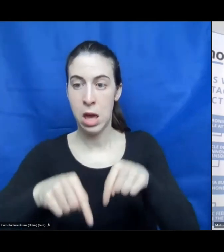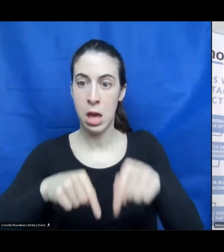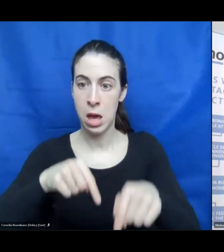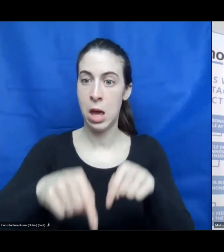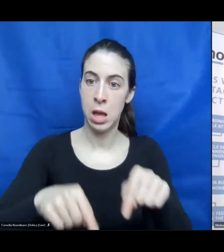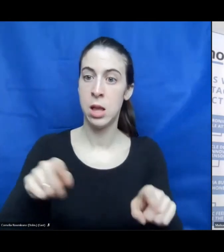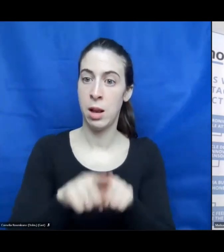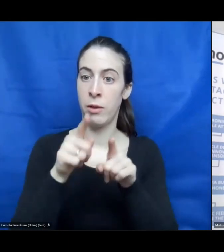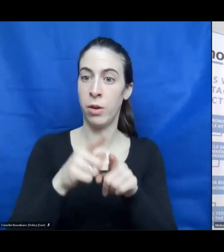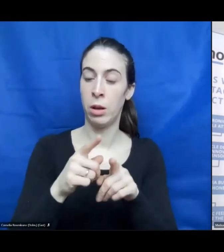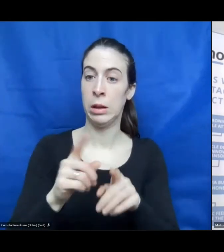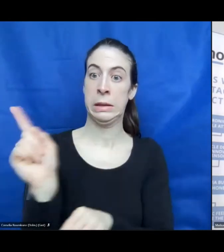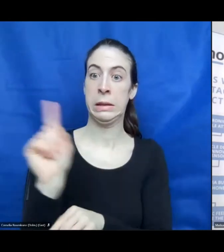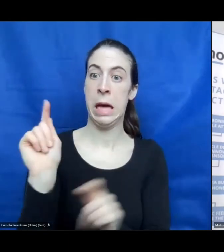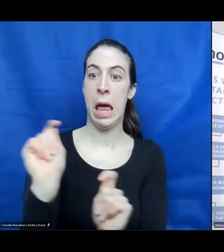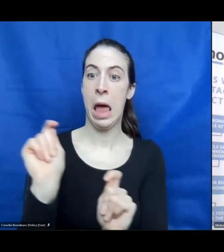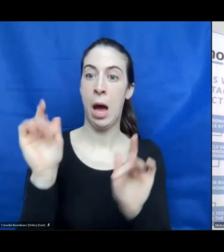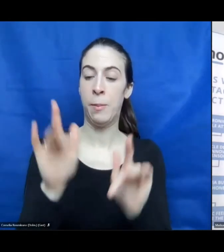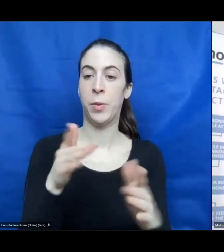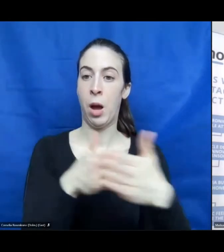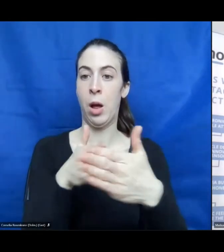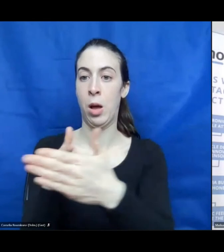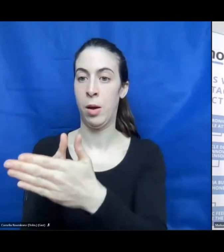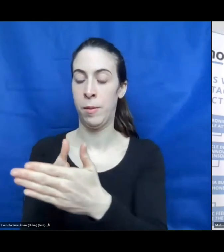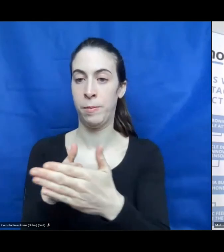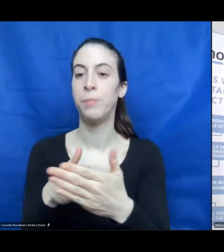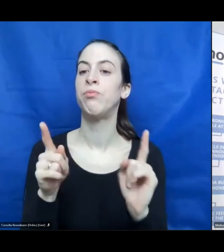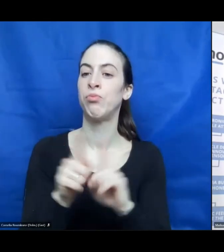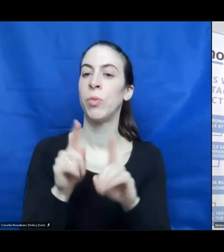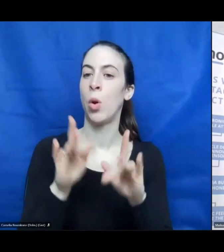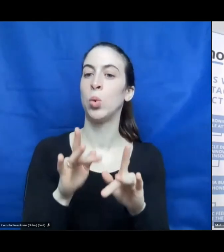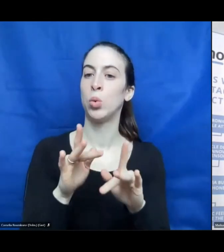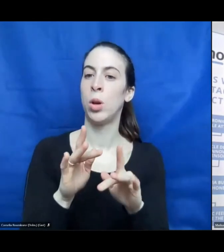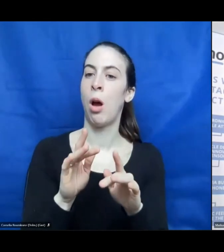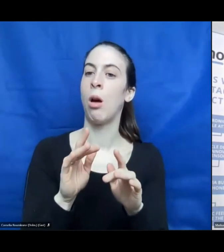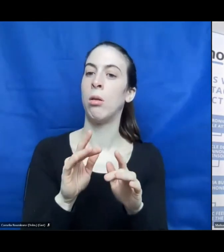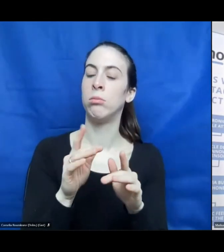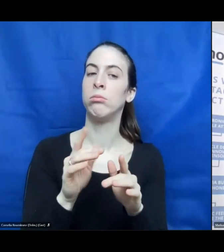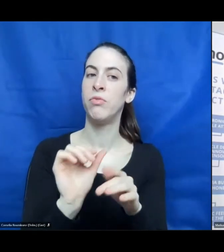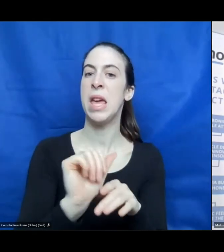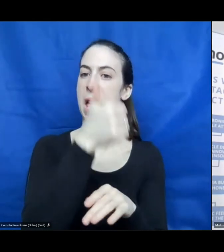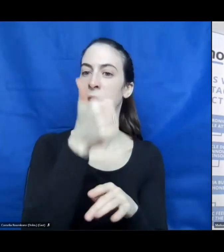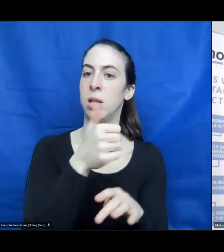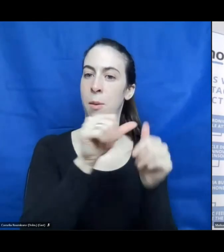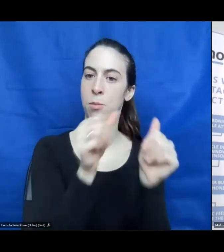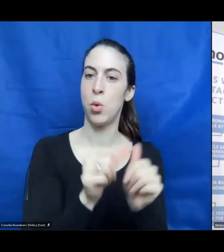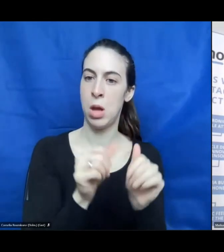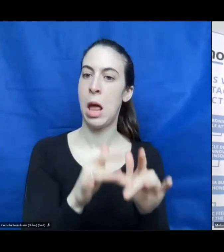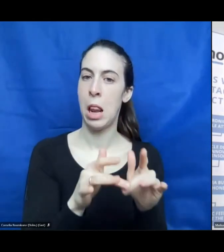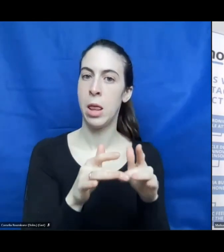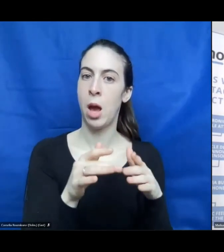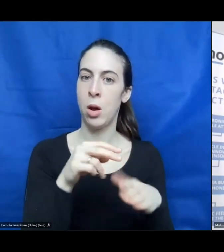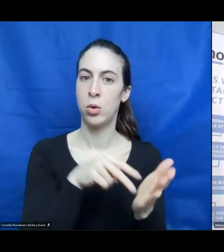warn them. We had a short prototype, which doesn't, didn't even had,